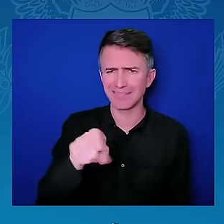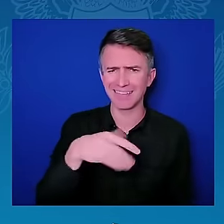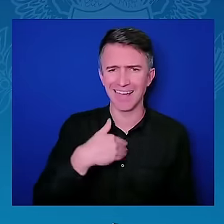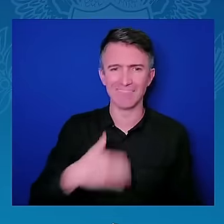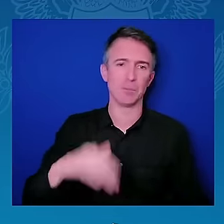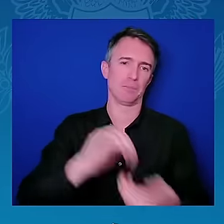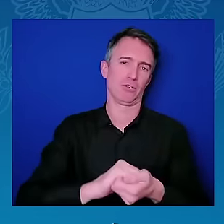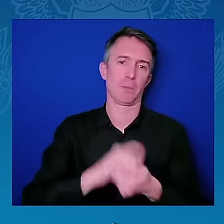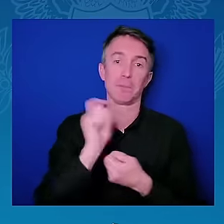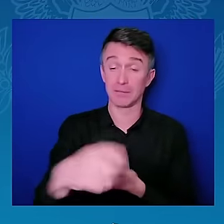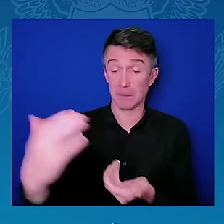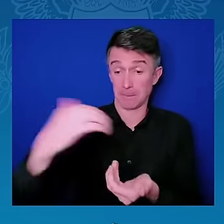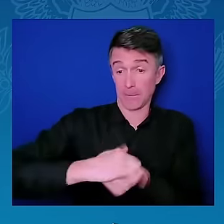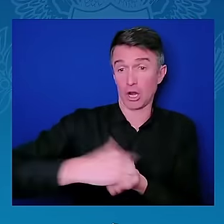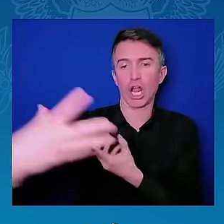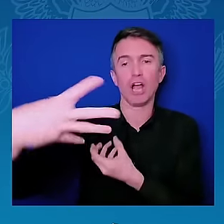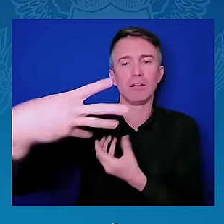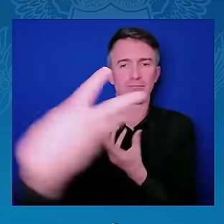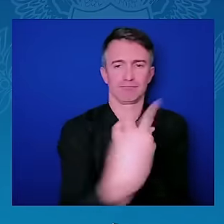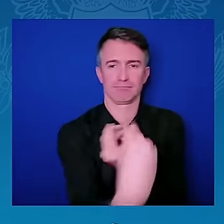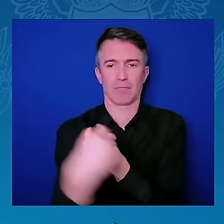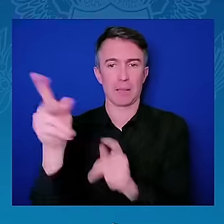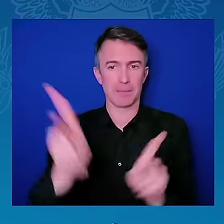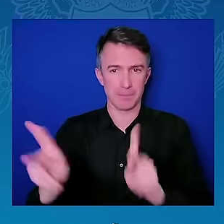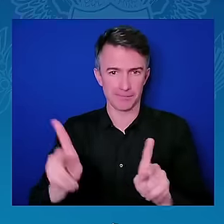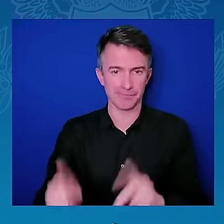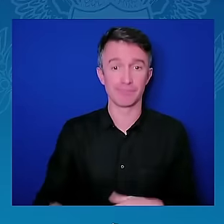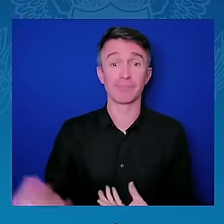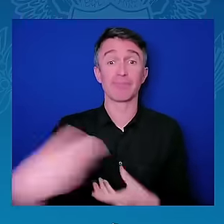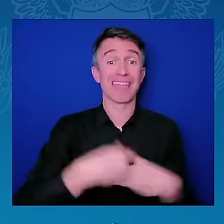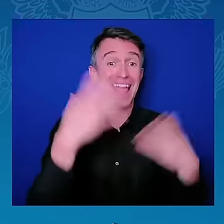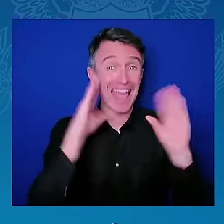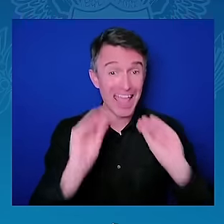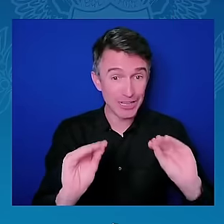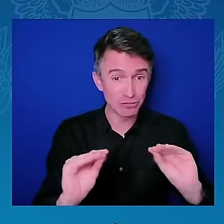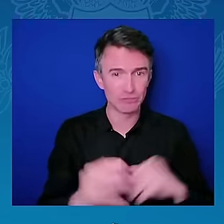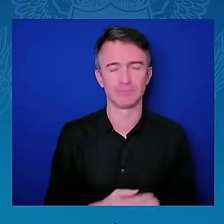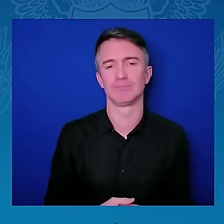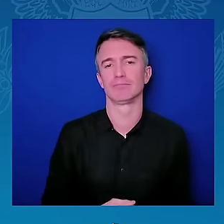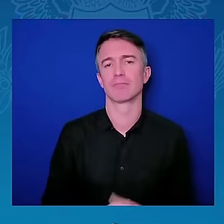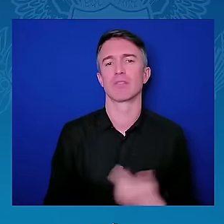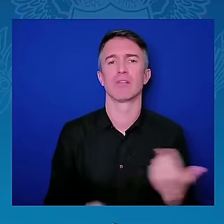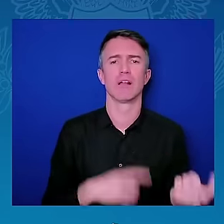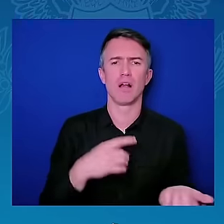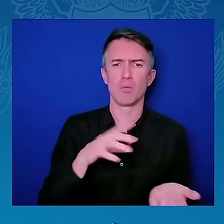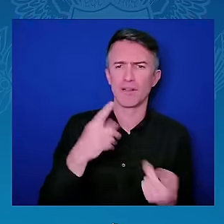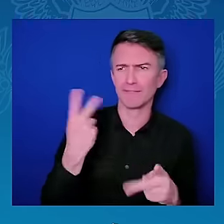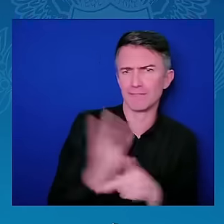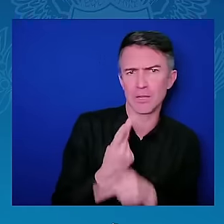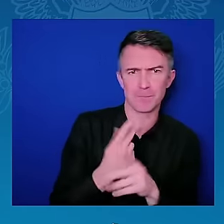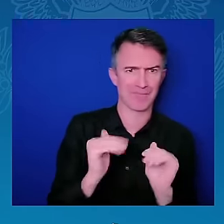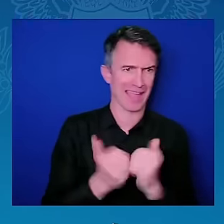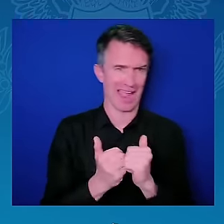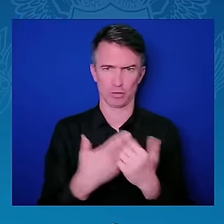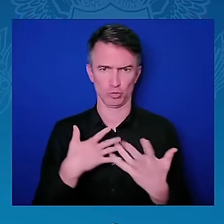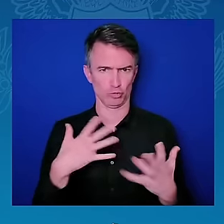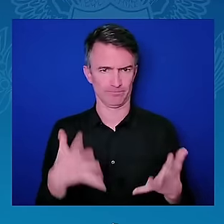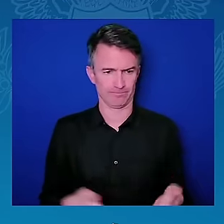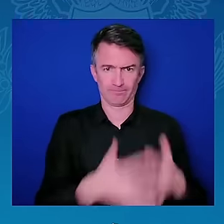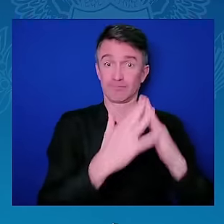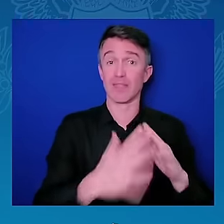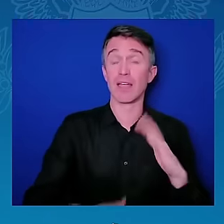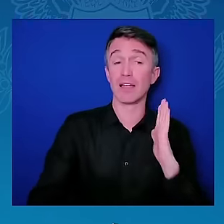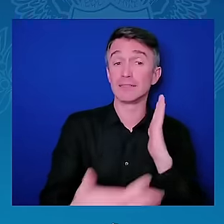be the people, not just the governments and the corporations, that understand how the technology works. Another piece of the focus